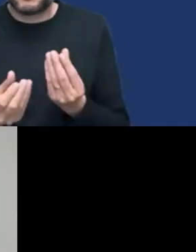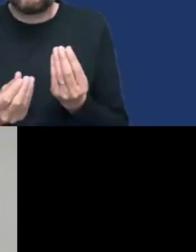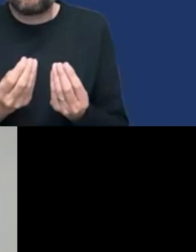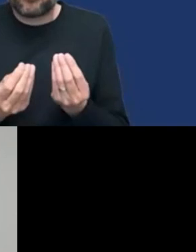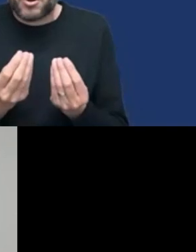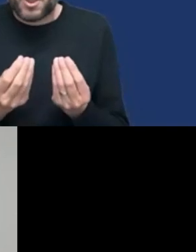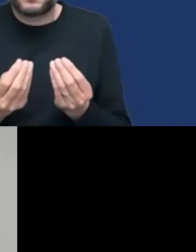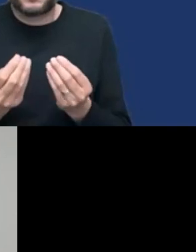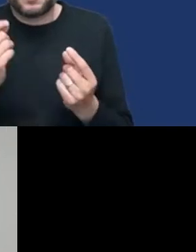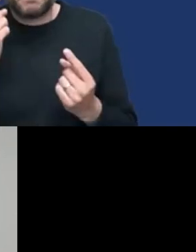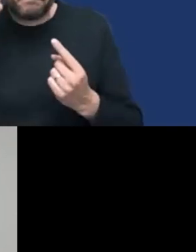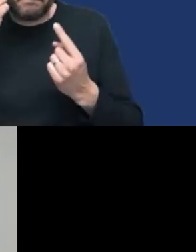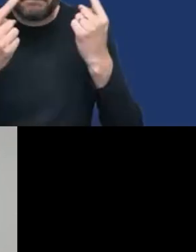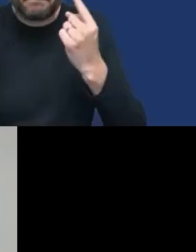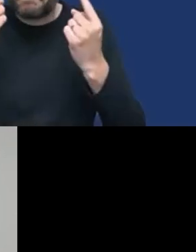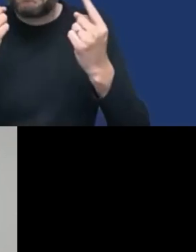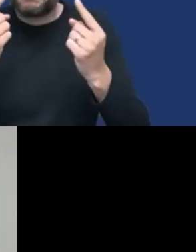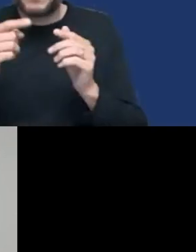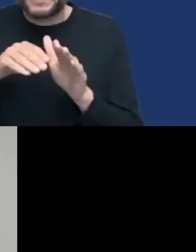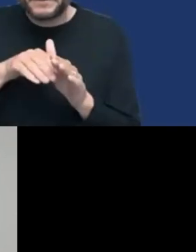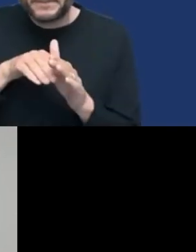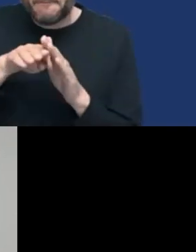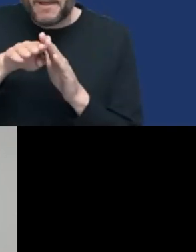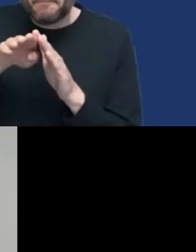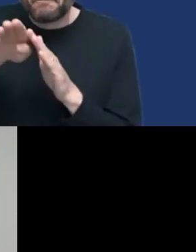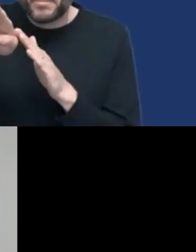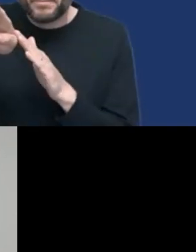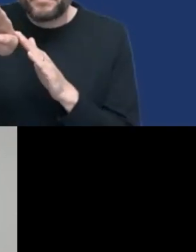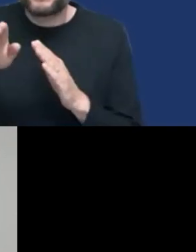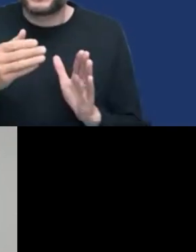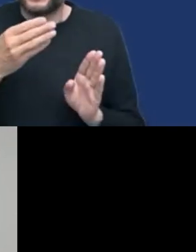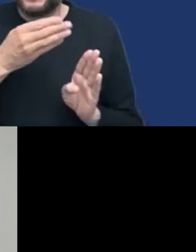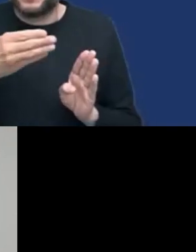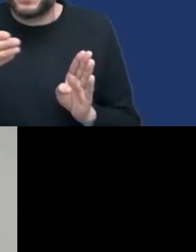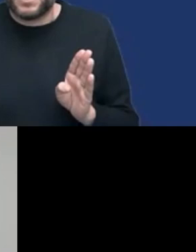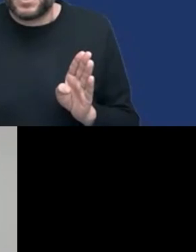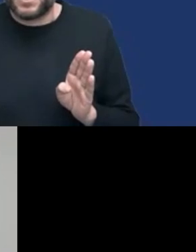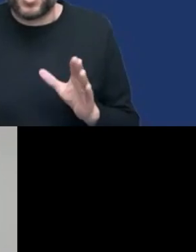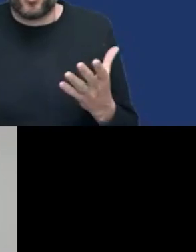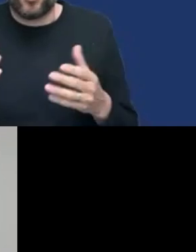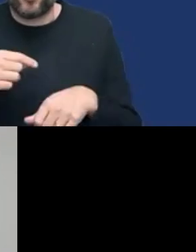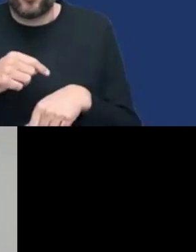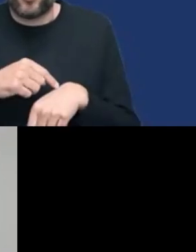plan